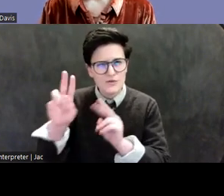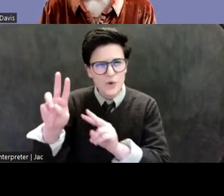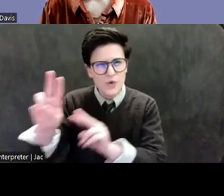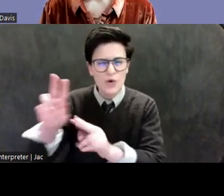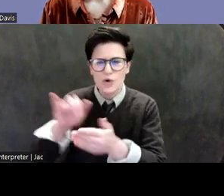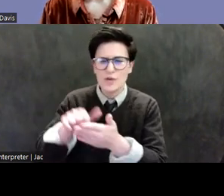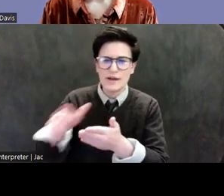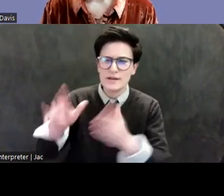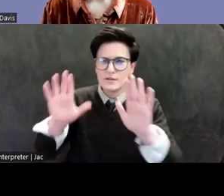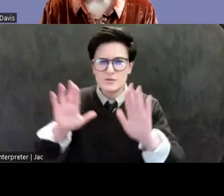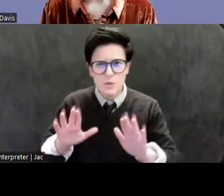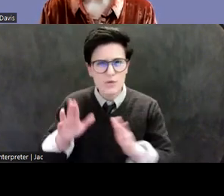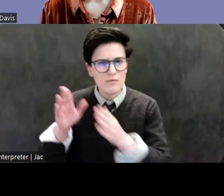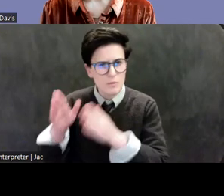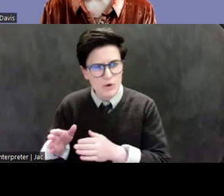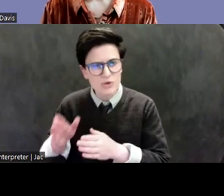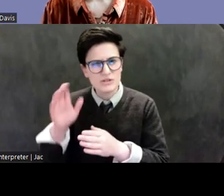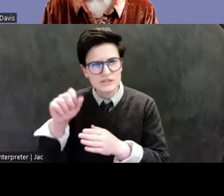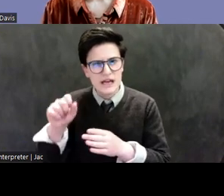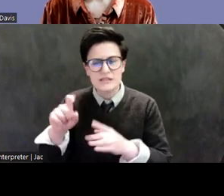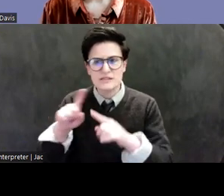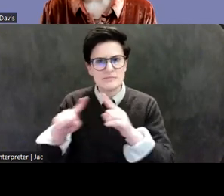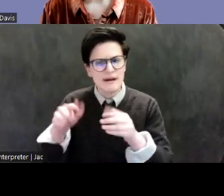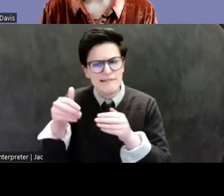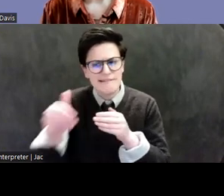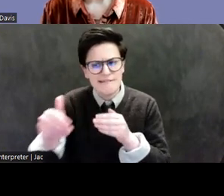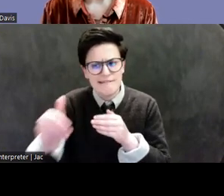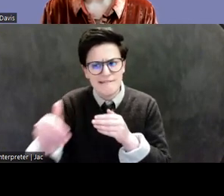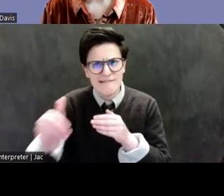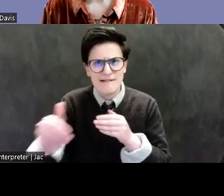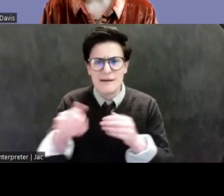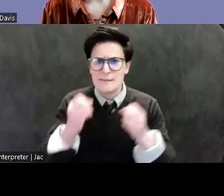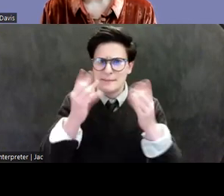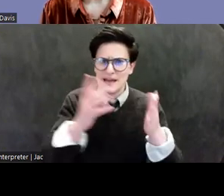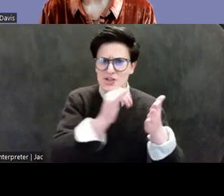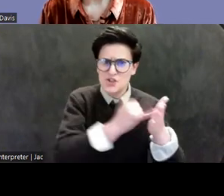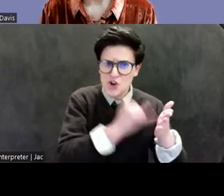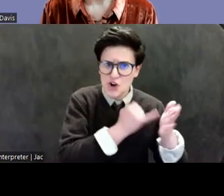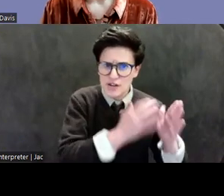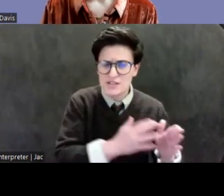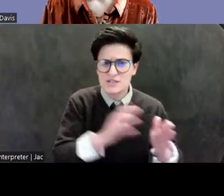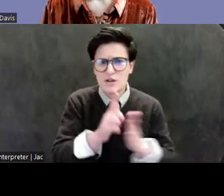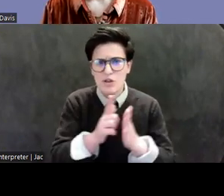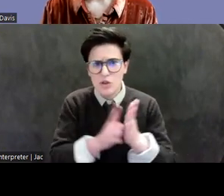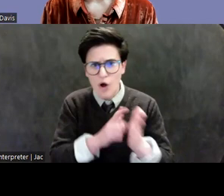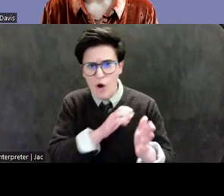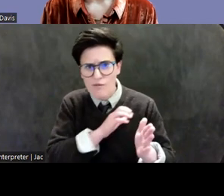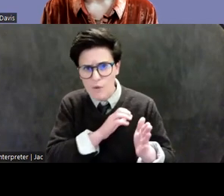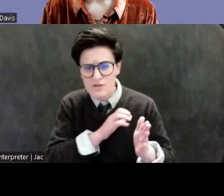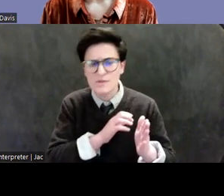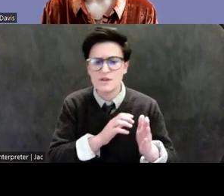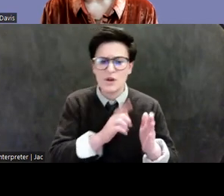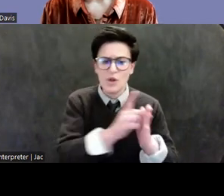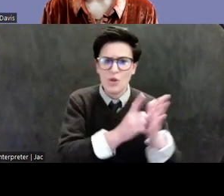time, so just we're talking a couple of years, investigative journalists, law enforcement, lawyers, concerned citizens, the U.S. and